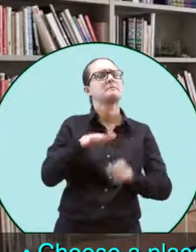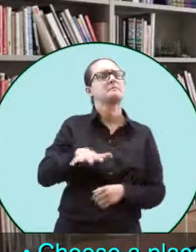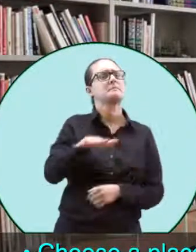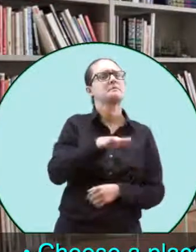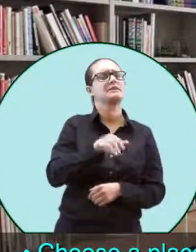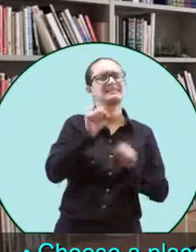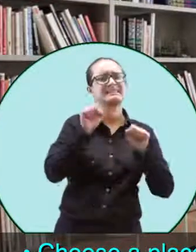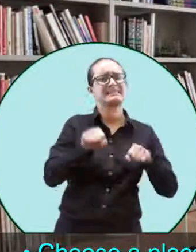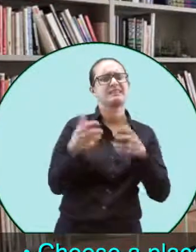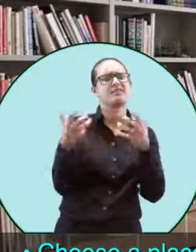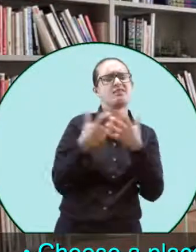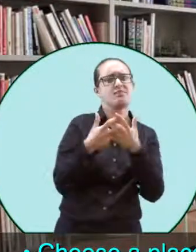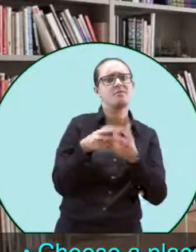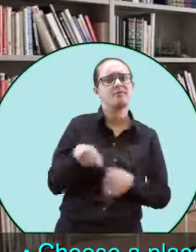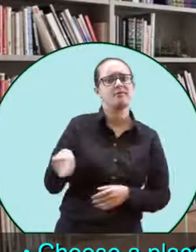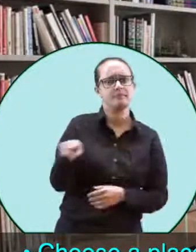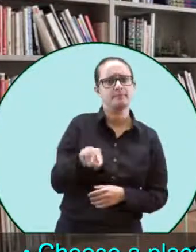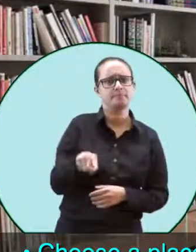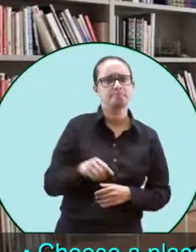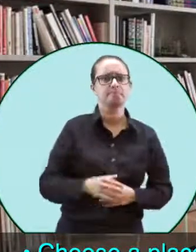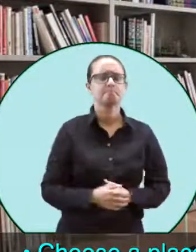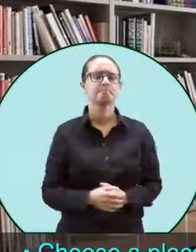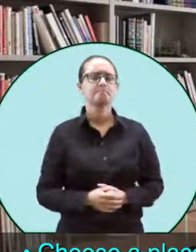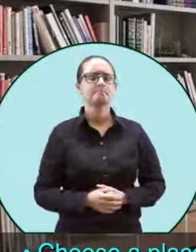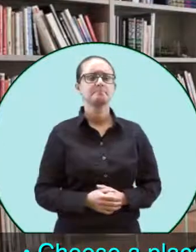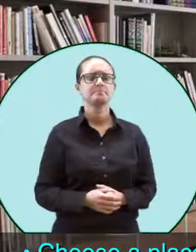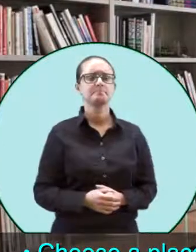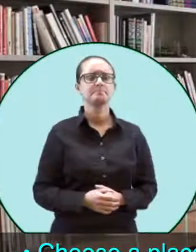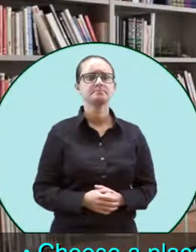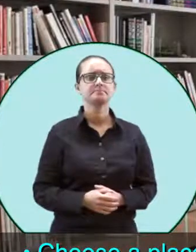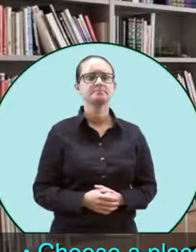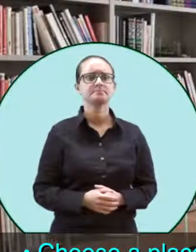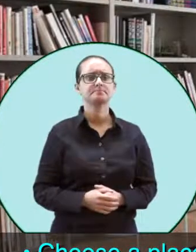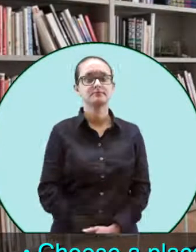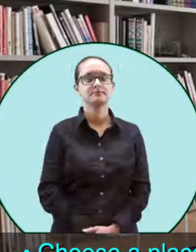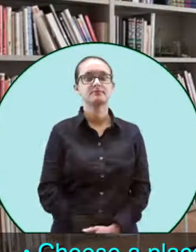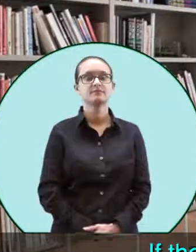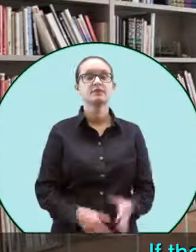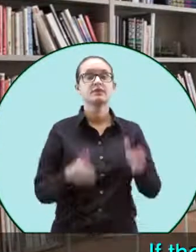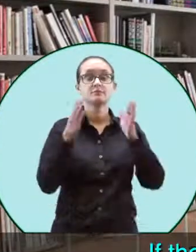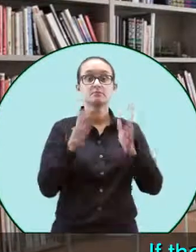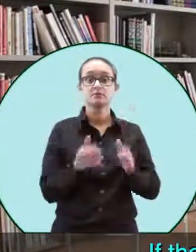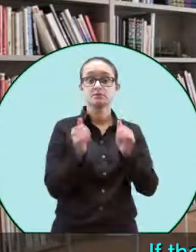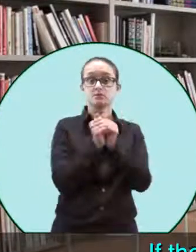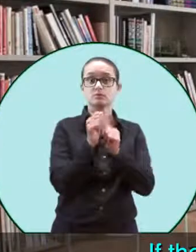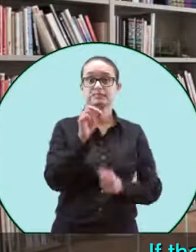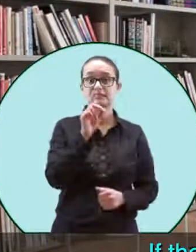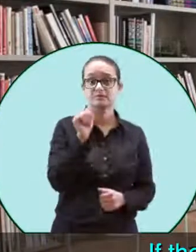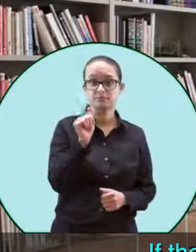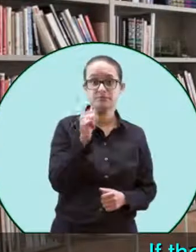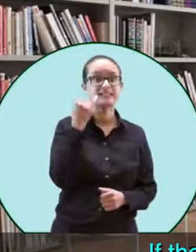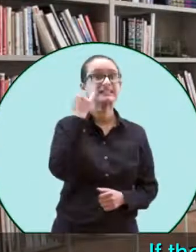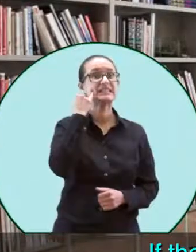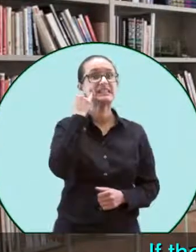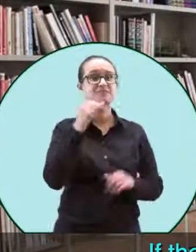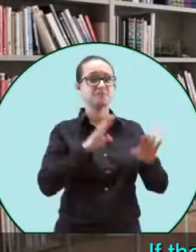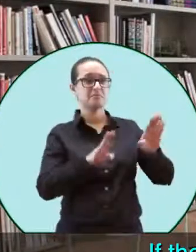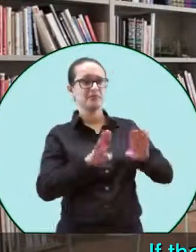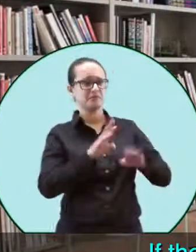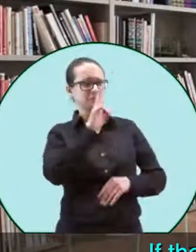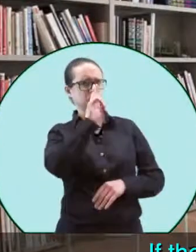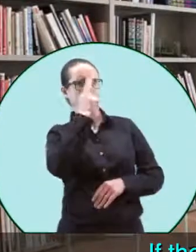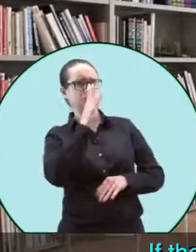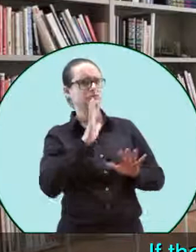accommodate a service animal, so if they need to bring in a dog or a service animal that they use for their anxiety. If the challenge for the individual is perhaps